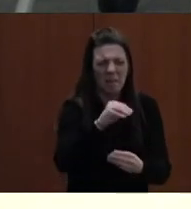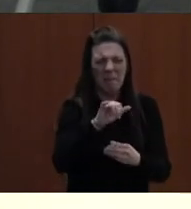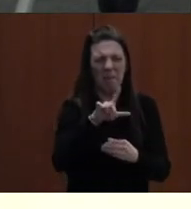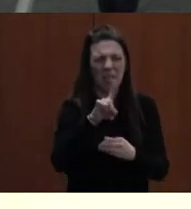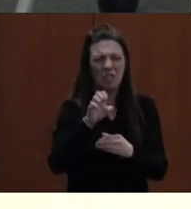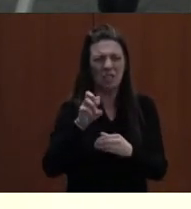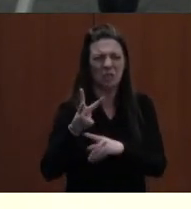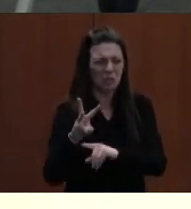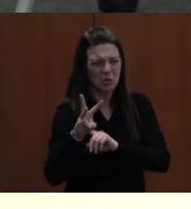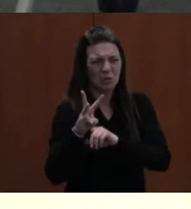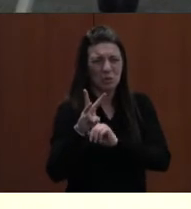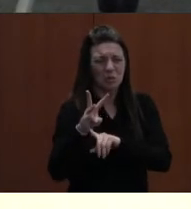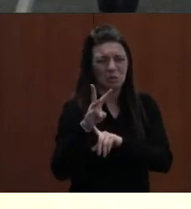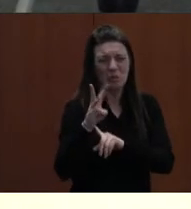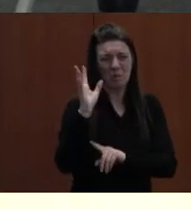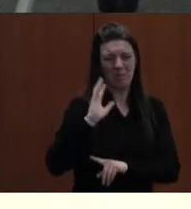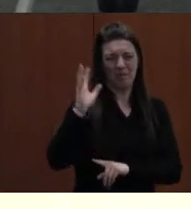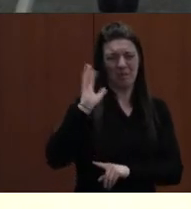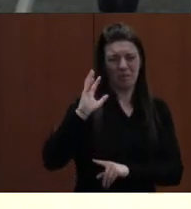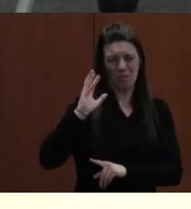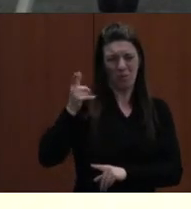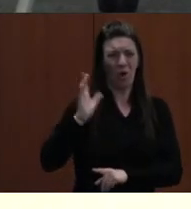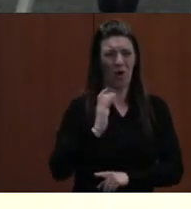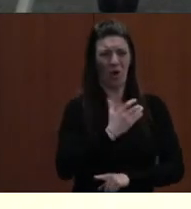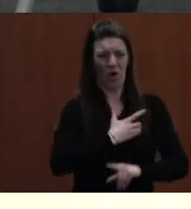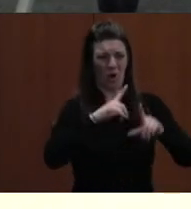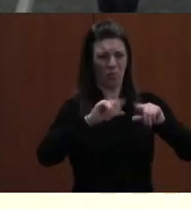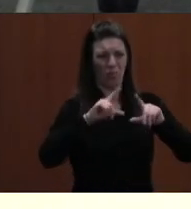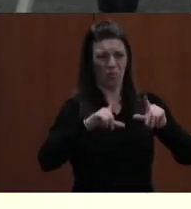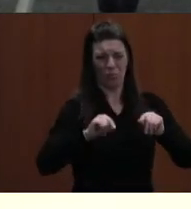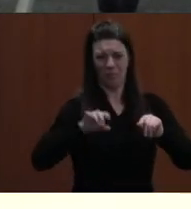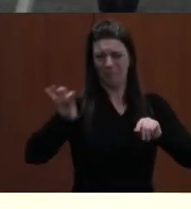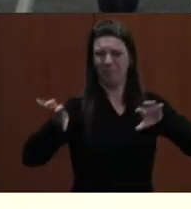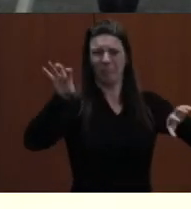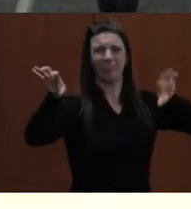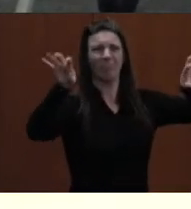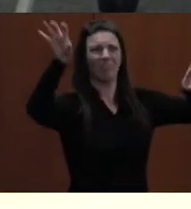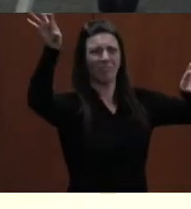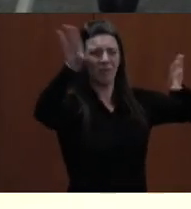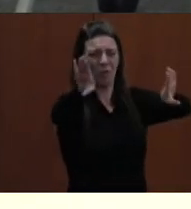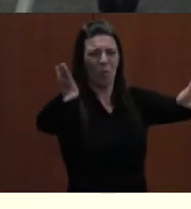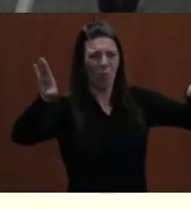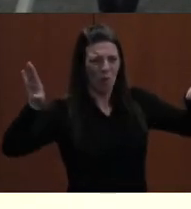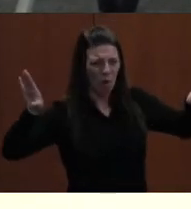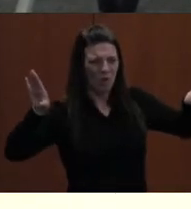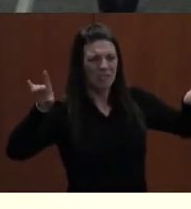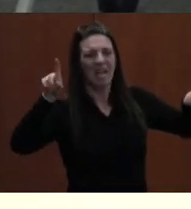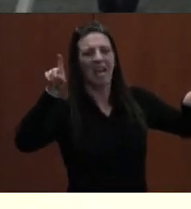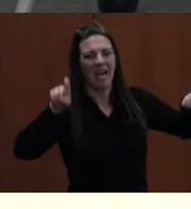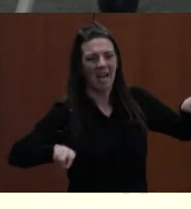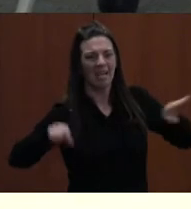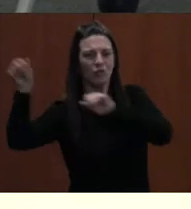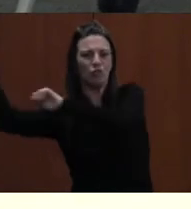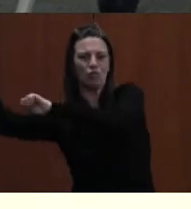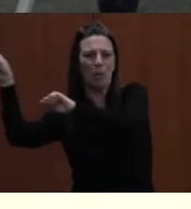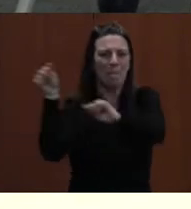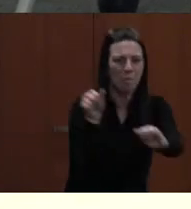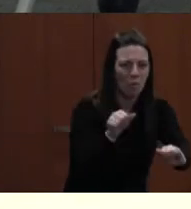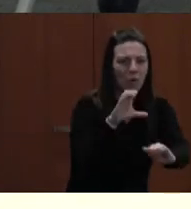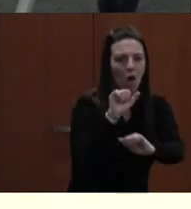when our concrete block walls were repainted, it was necessary to remove the original carpet from the walls. Yes, original carpet from the walls.